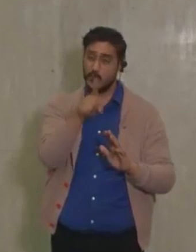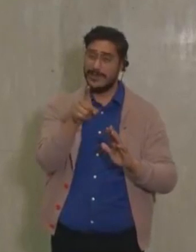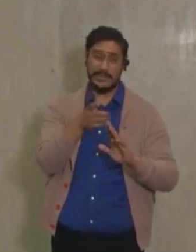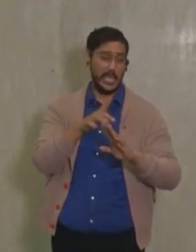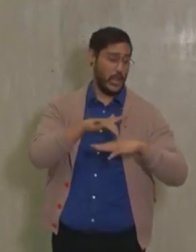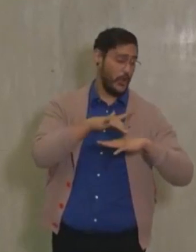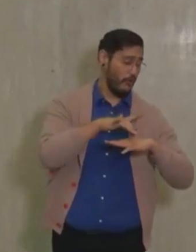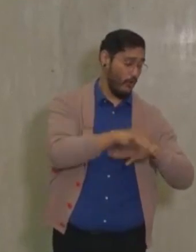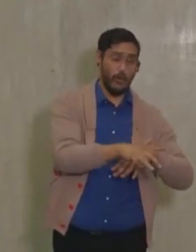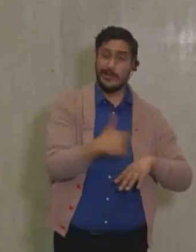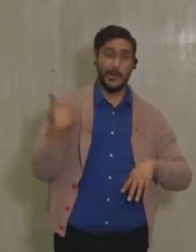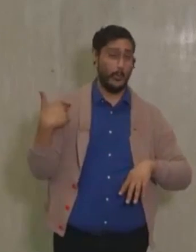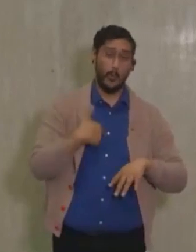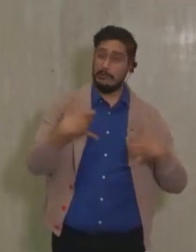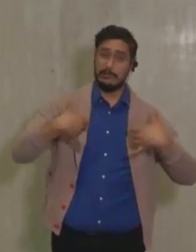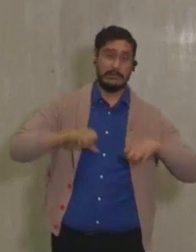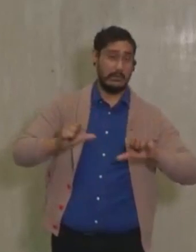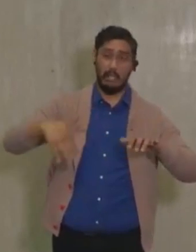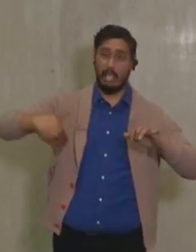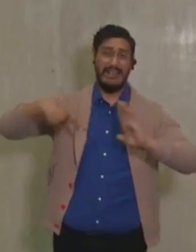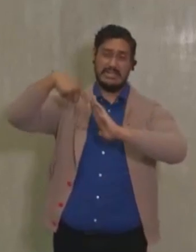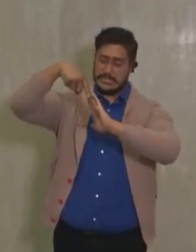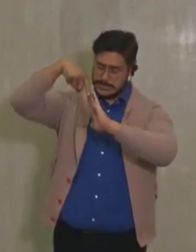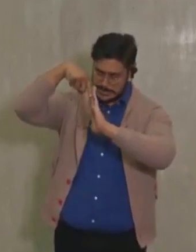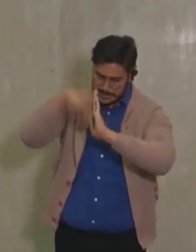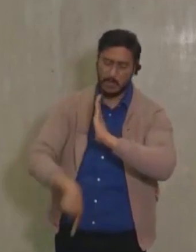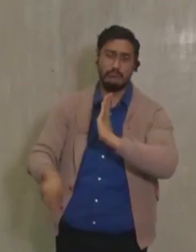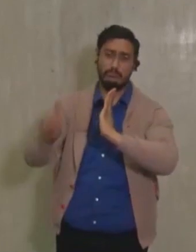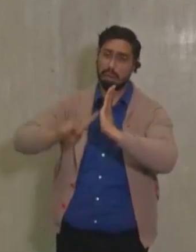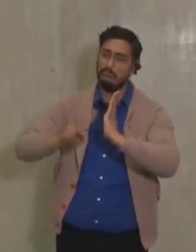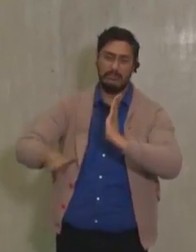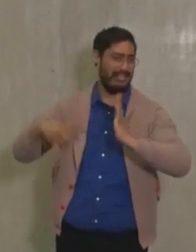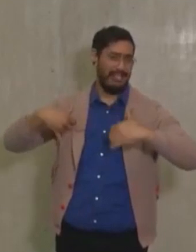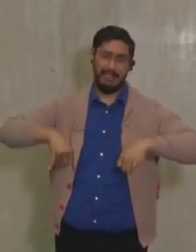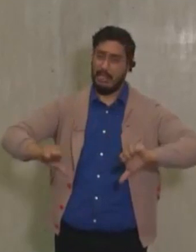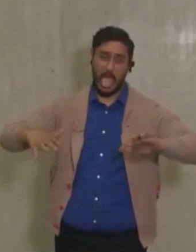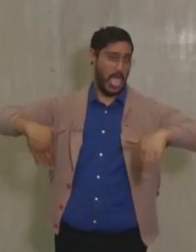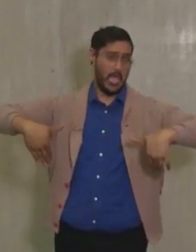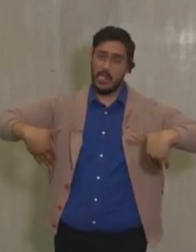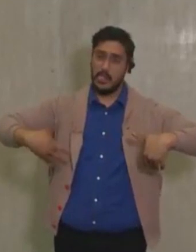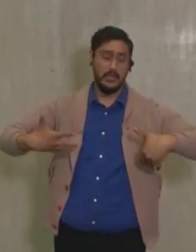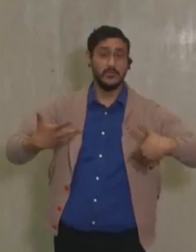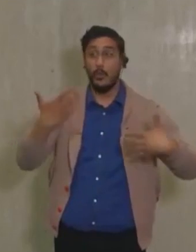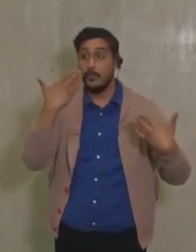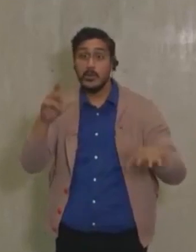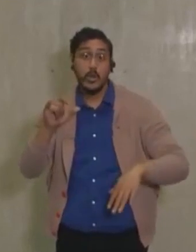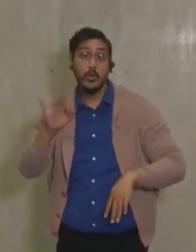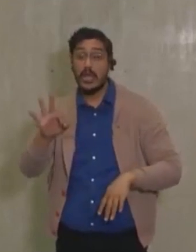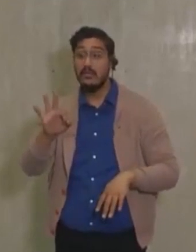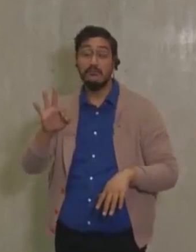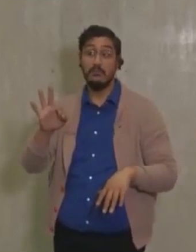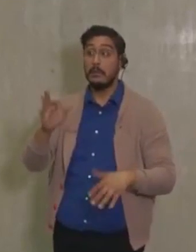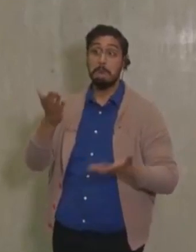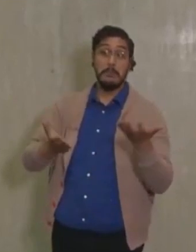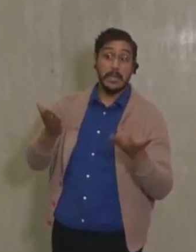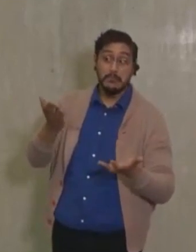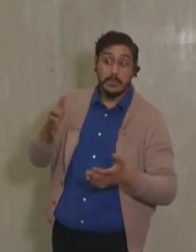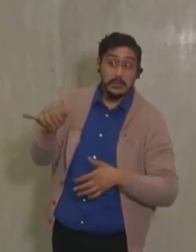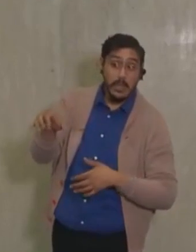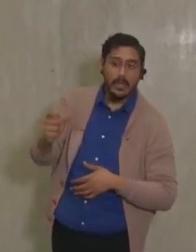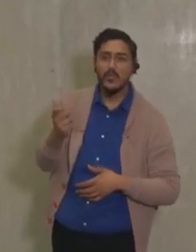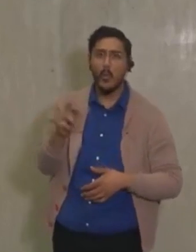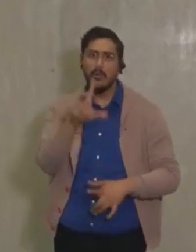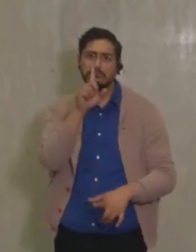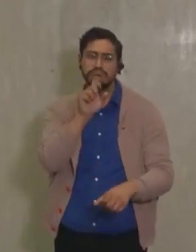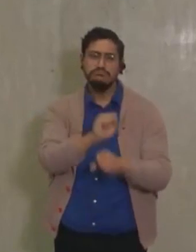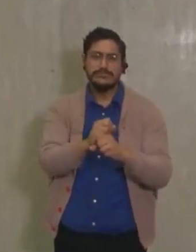proper statistical analysis on them to see if they are, you know, just chance or whether they are really statistically different from each